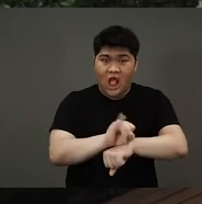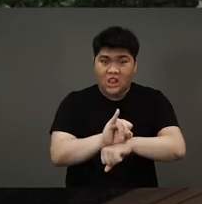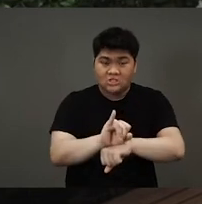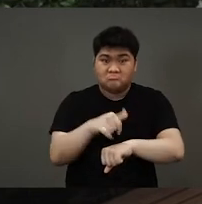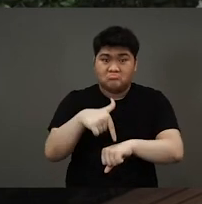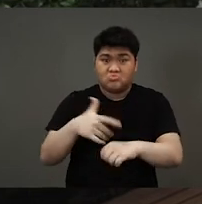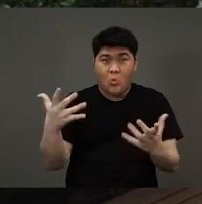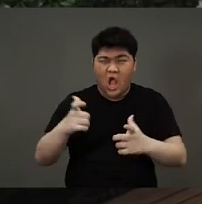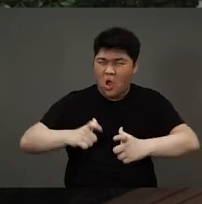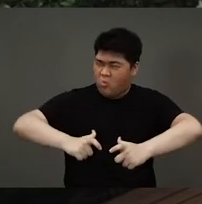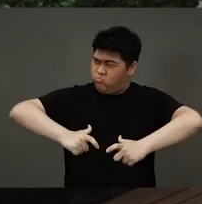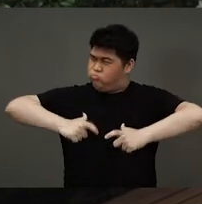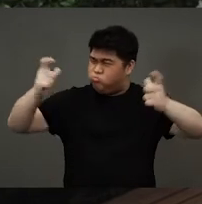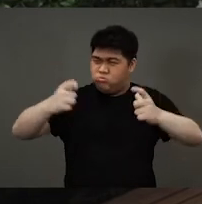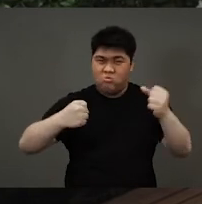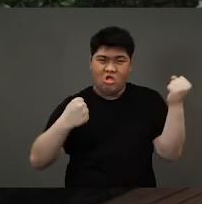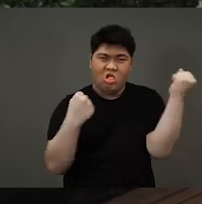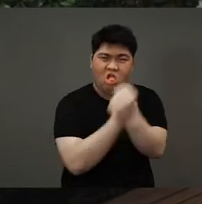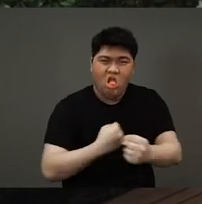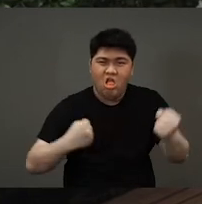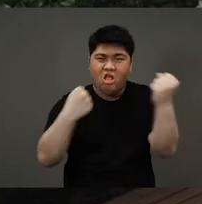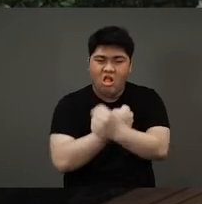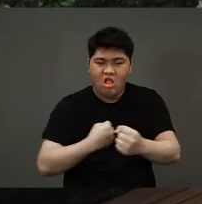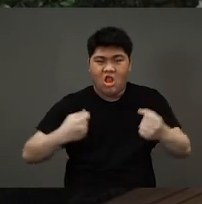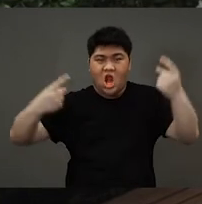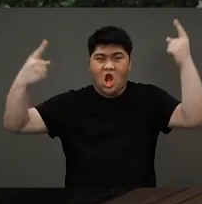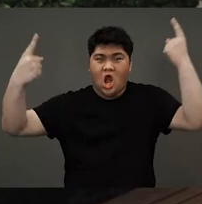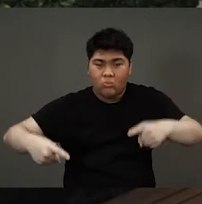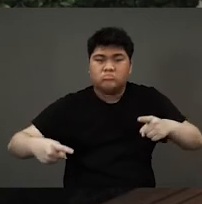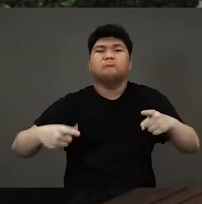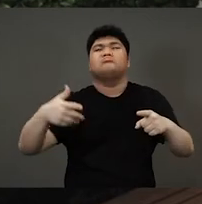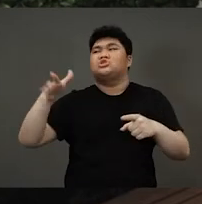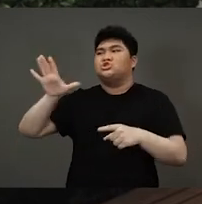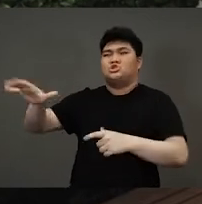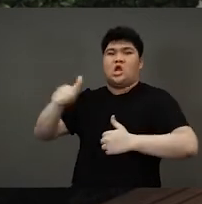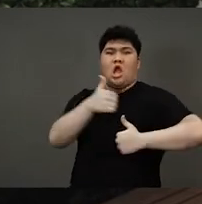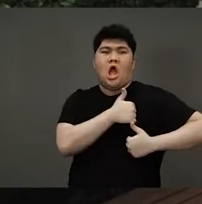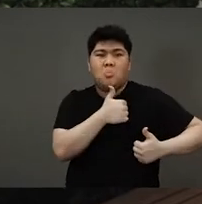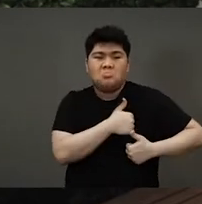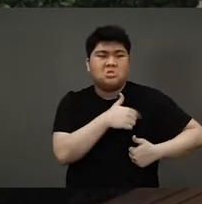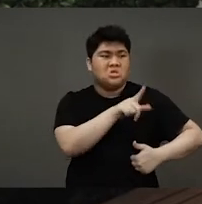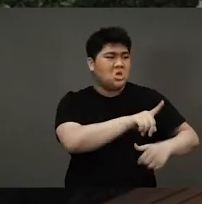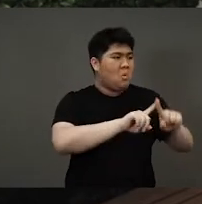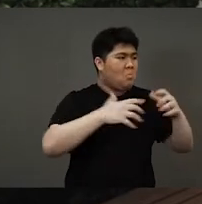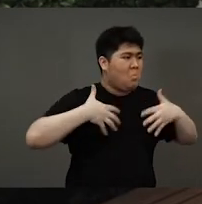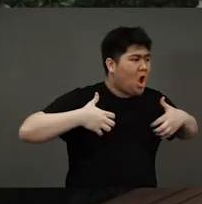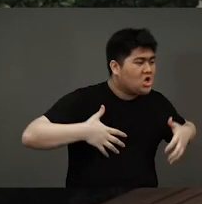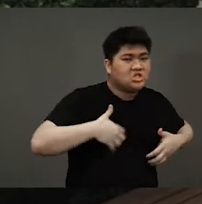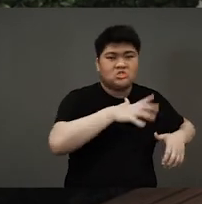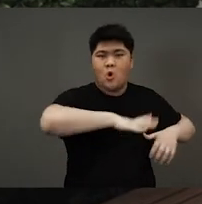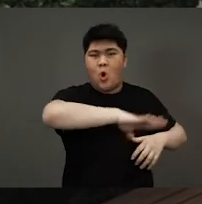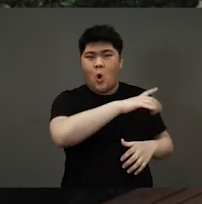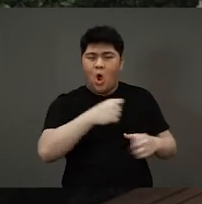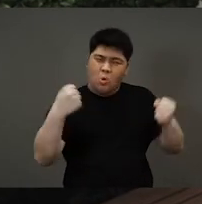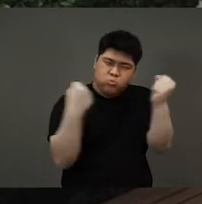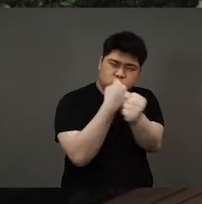the island. And a terrible battle broke out where the prince and his army and the monkeys and all the animals